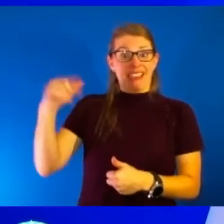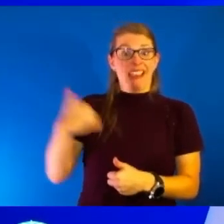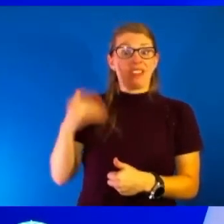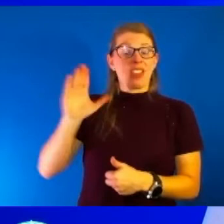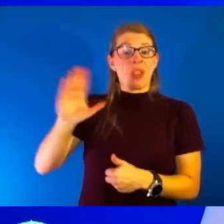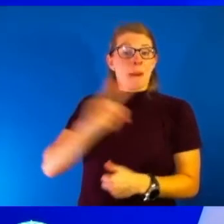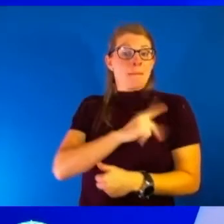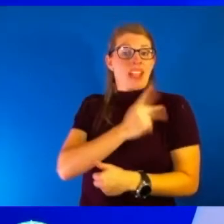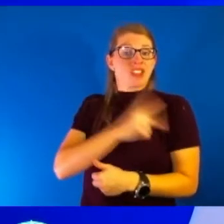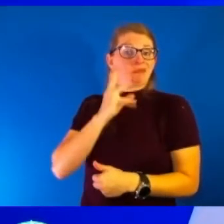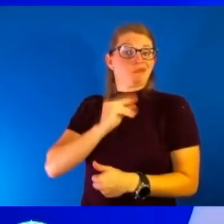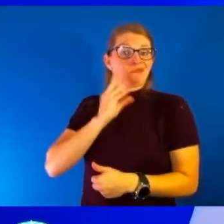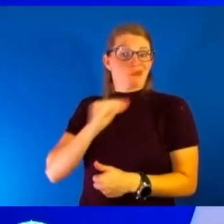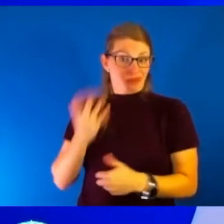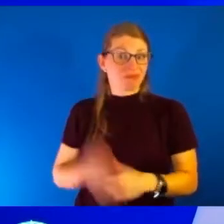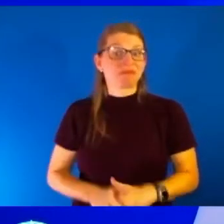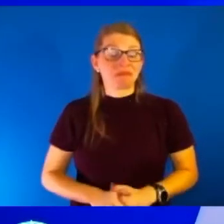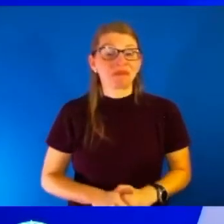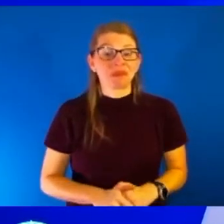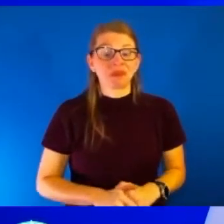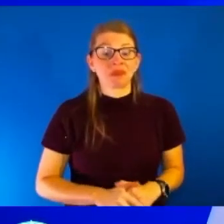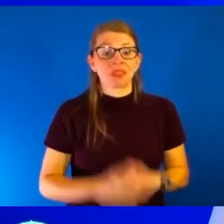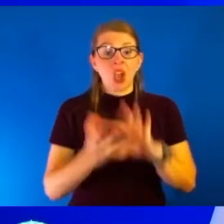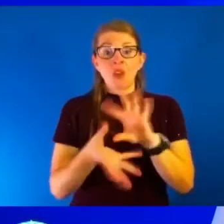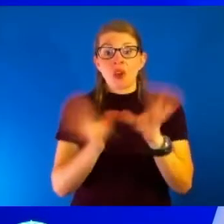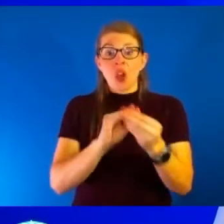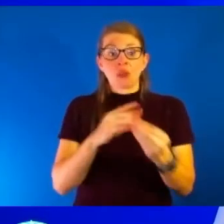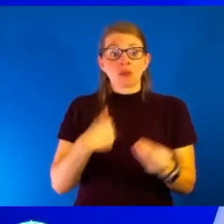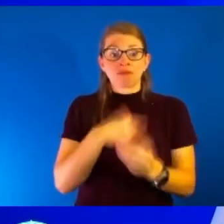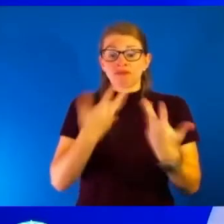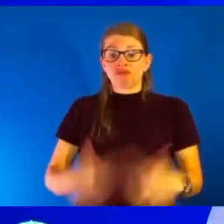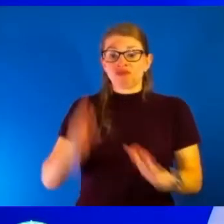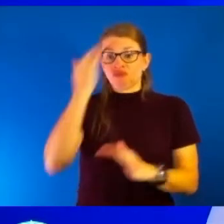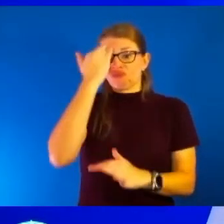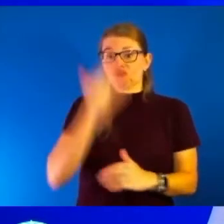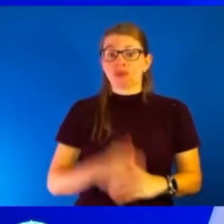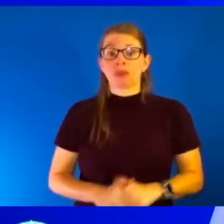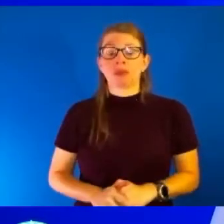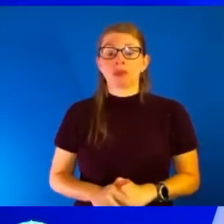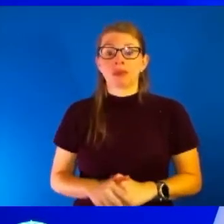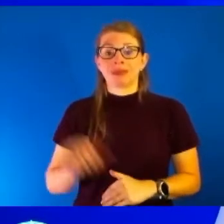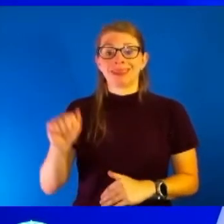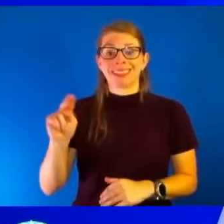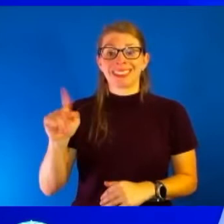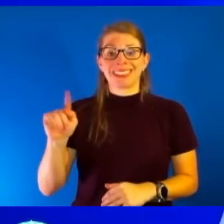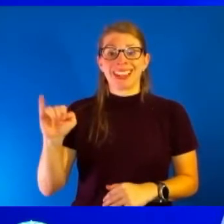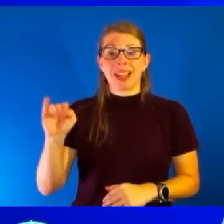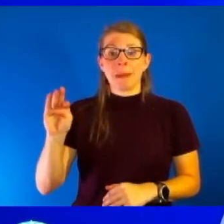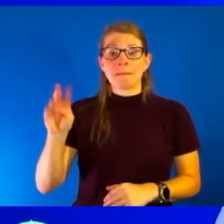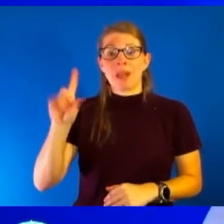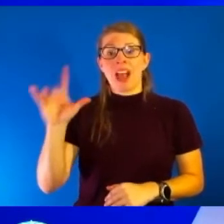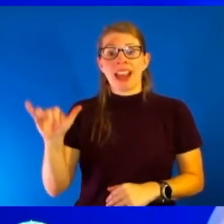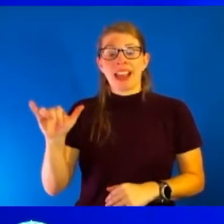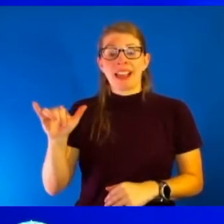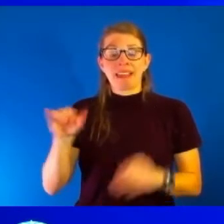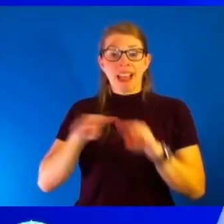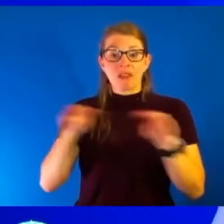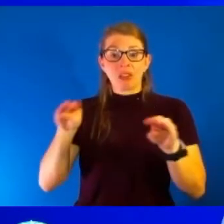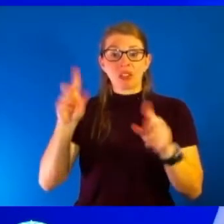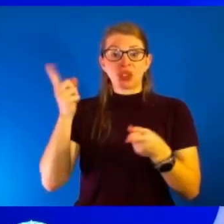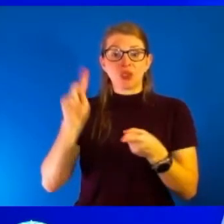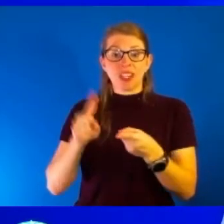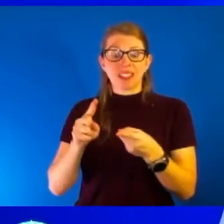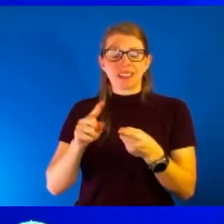So, you know, overall, we know that antibody levels decrease over time. That is just what